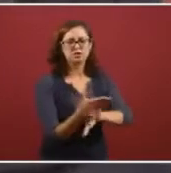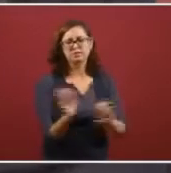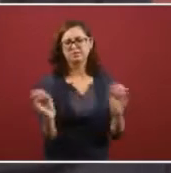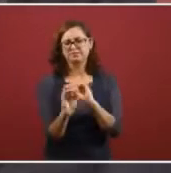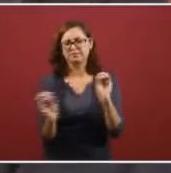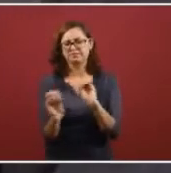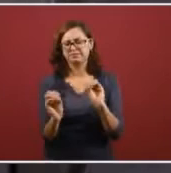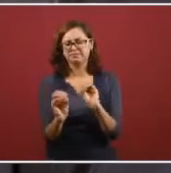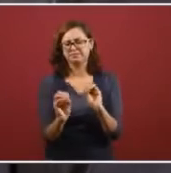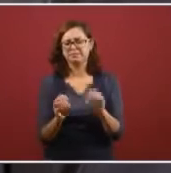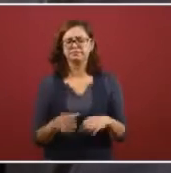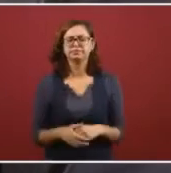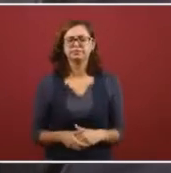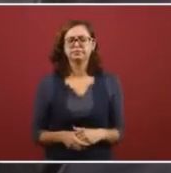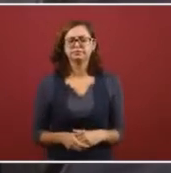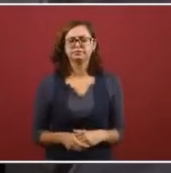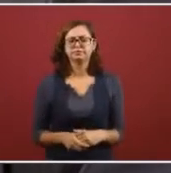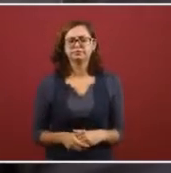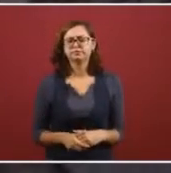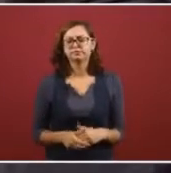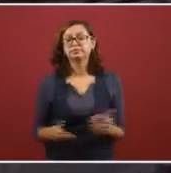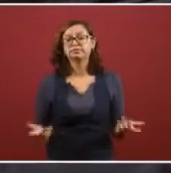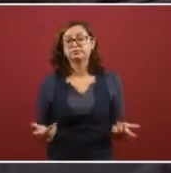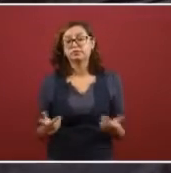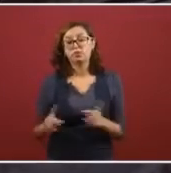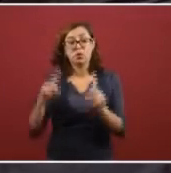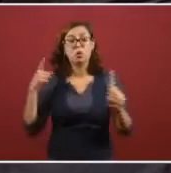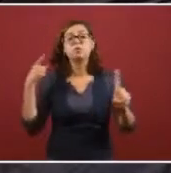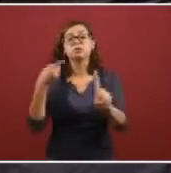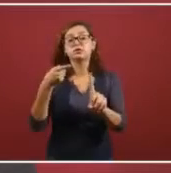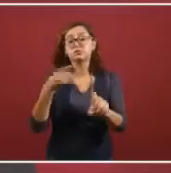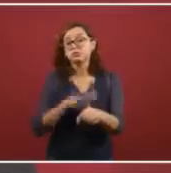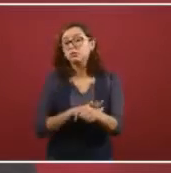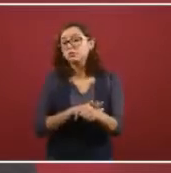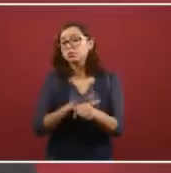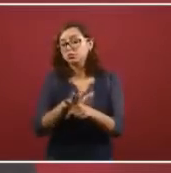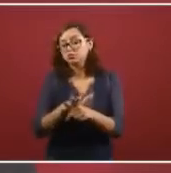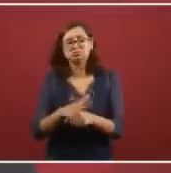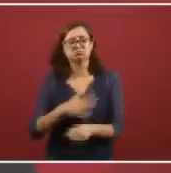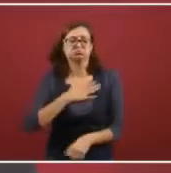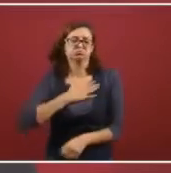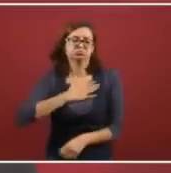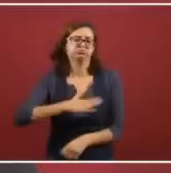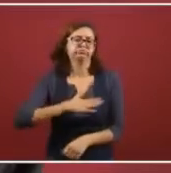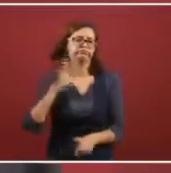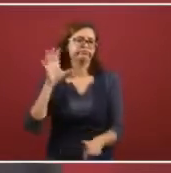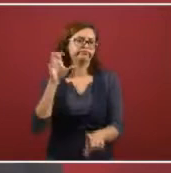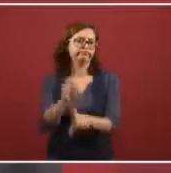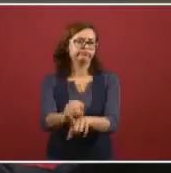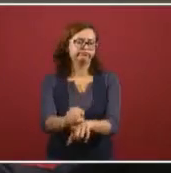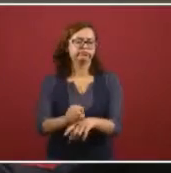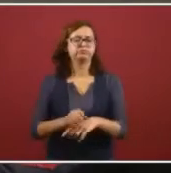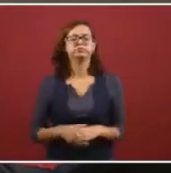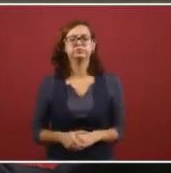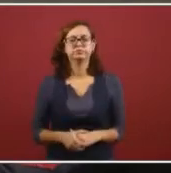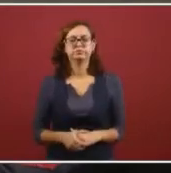putting anybody at risk, and looking for it, that in effect they do justice.